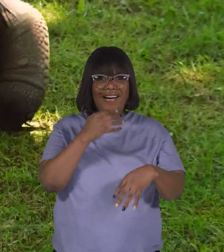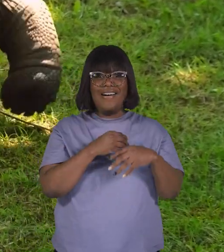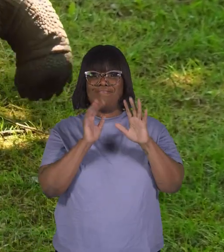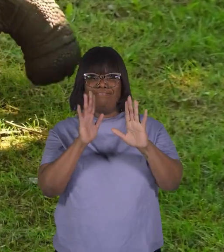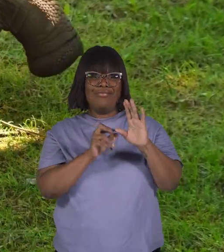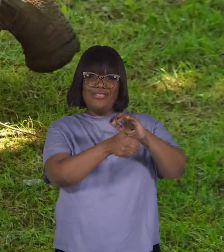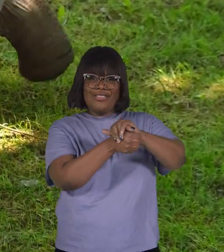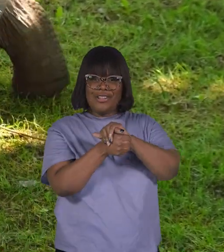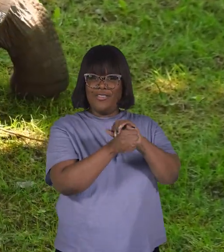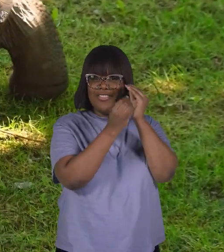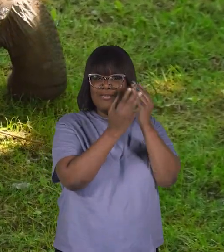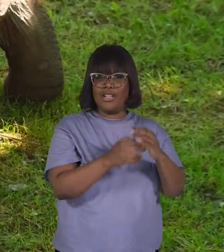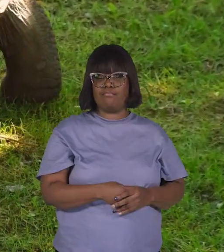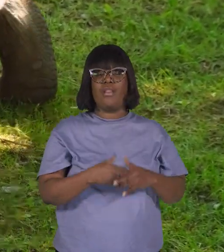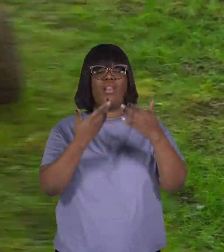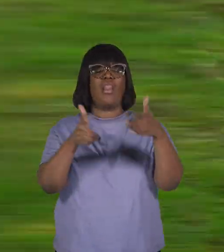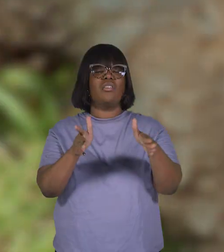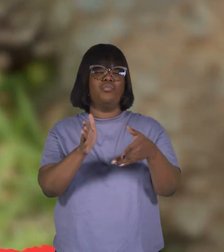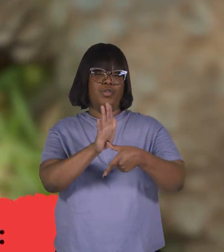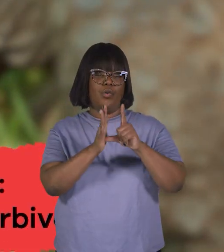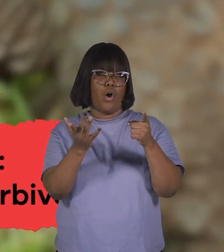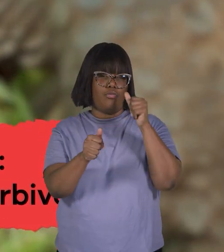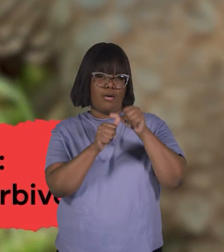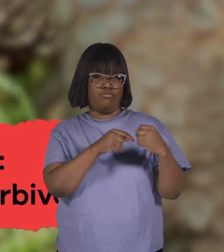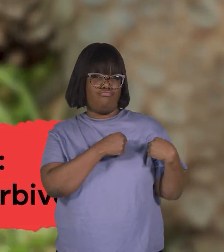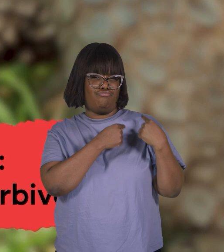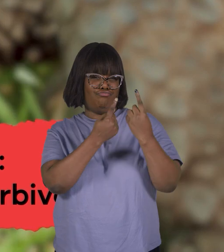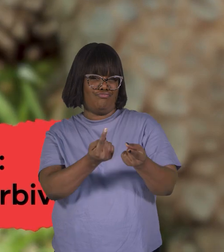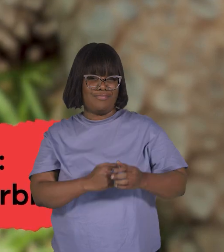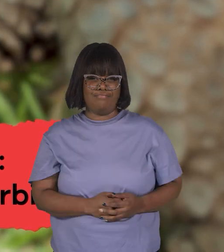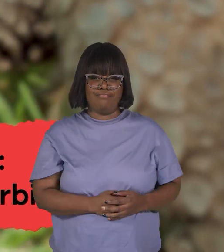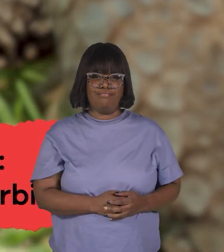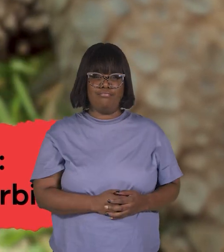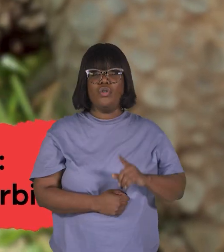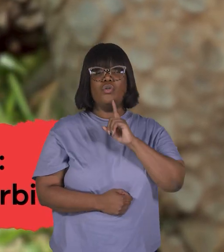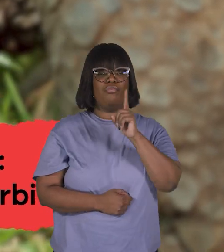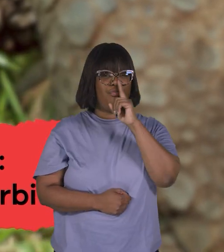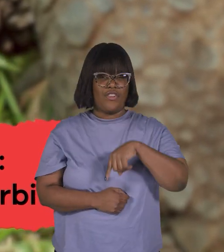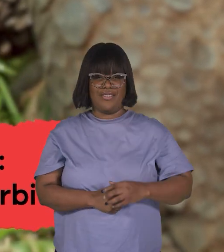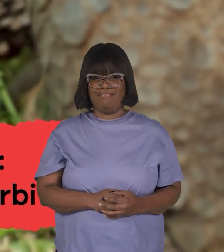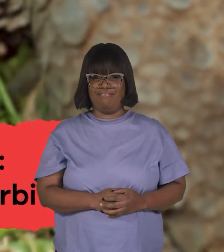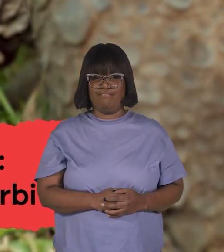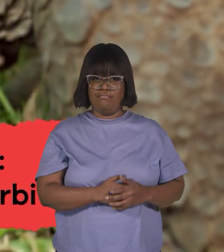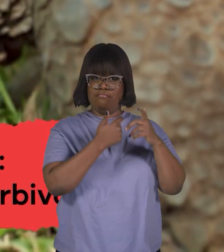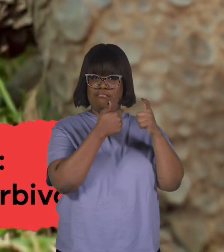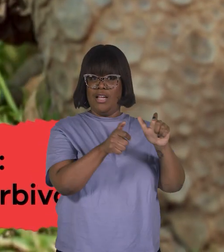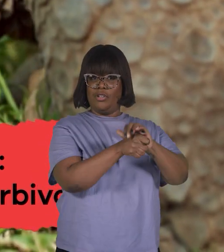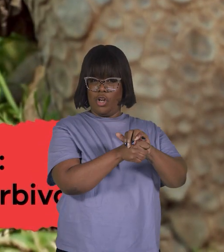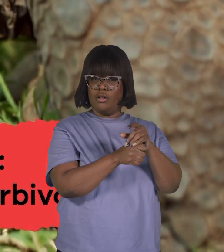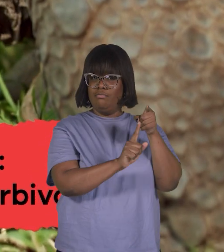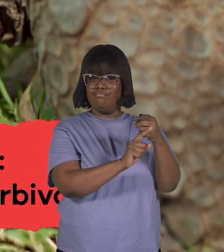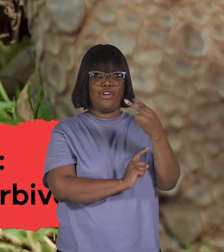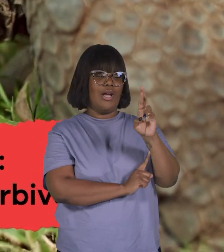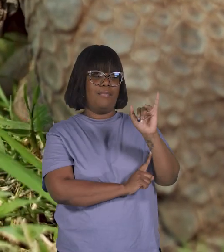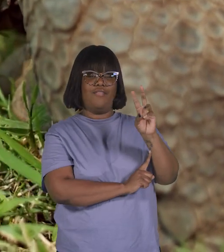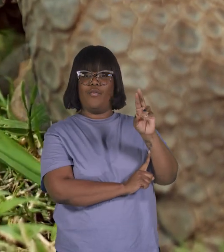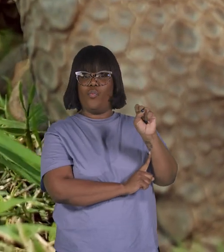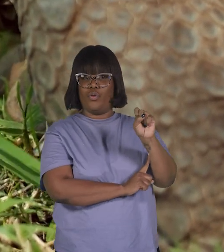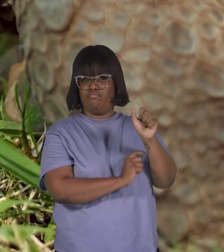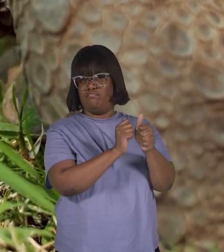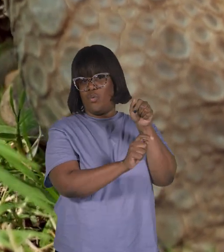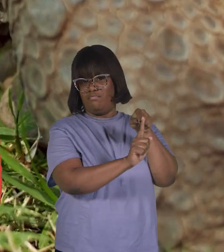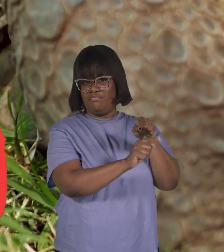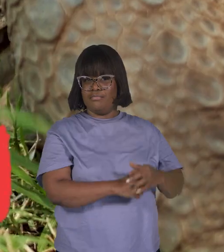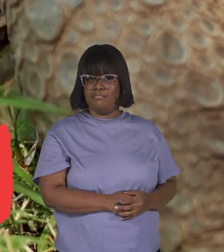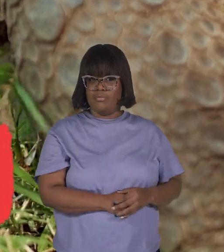Let's review to see what you remember. True or false, most tortoises are herbivores. If you said